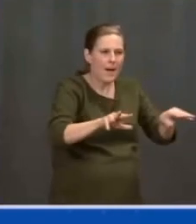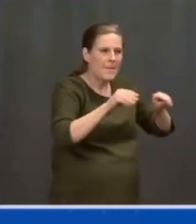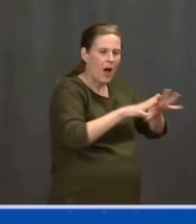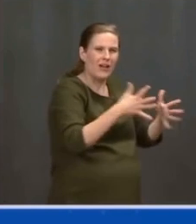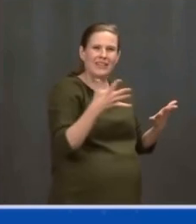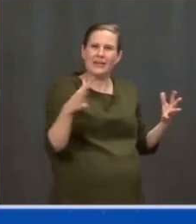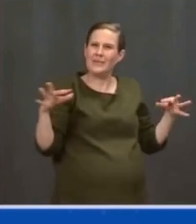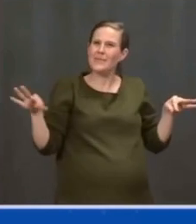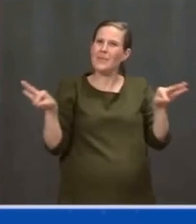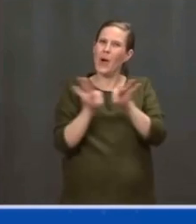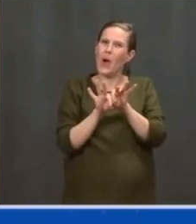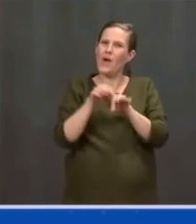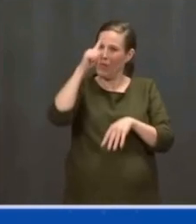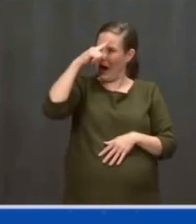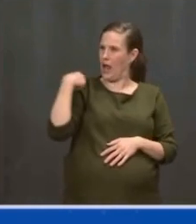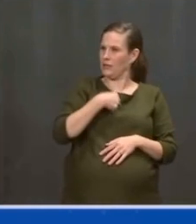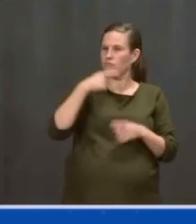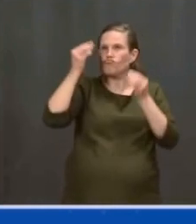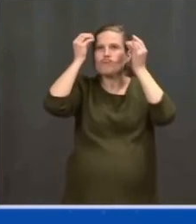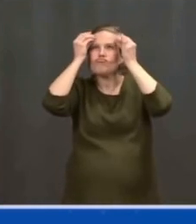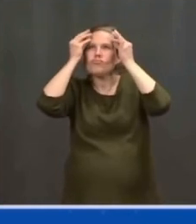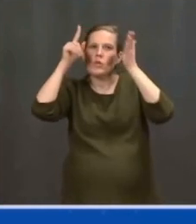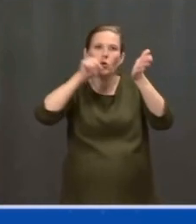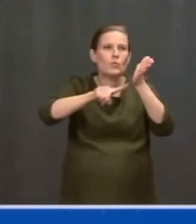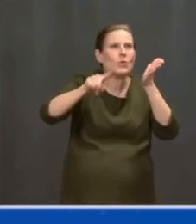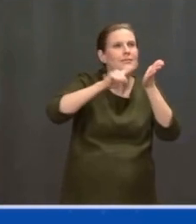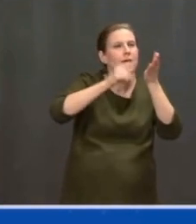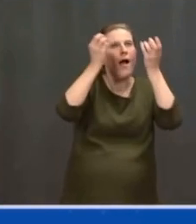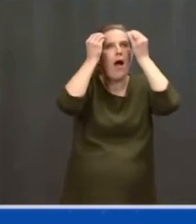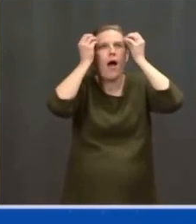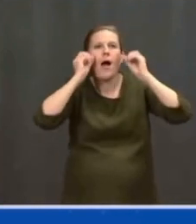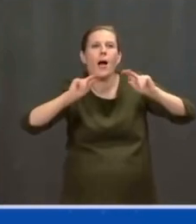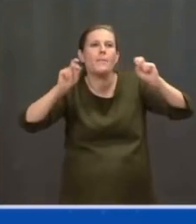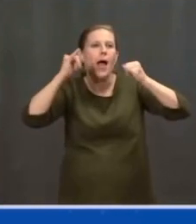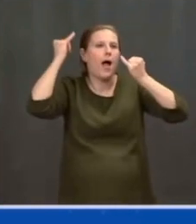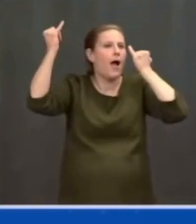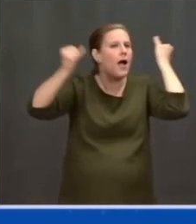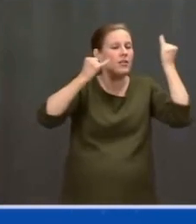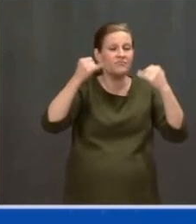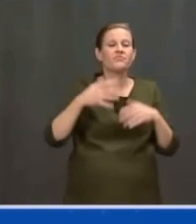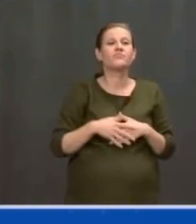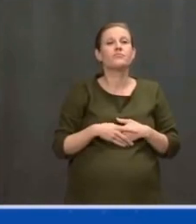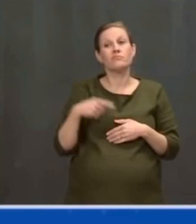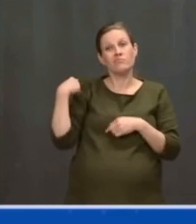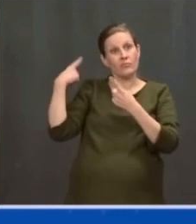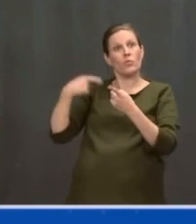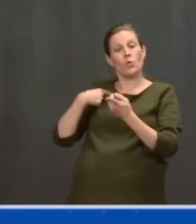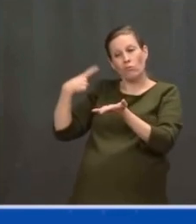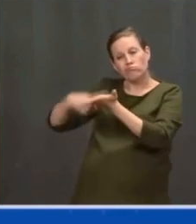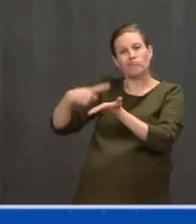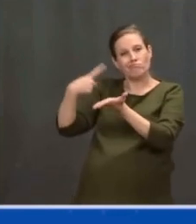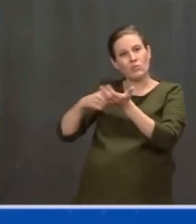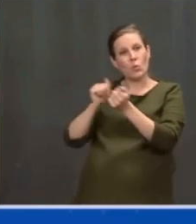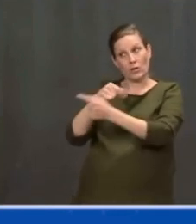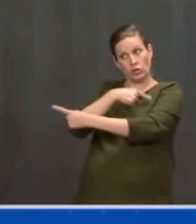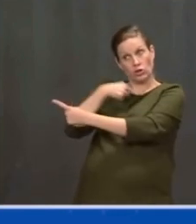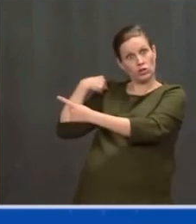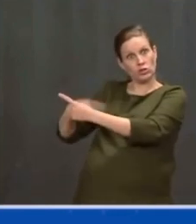I had a long discussion with Xi Jinping, the leader of China, and he called to congratulate him. spent two hours on the phone.